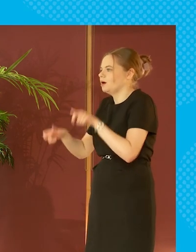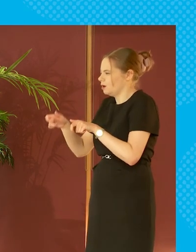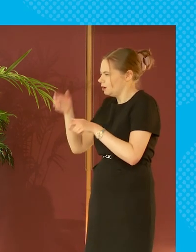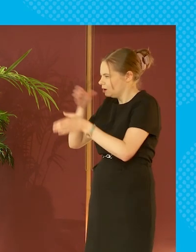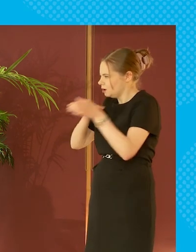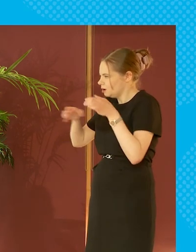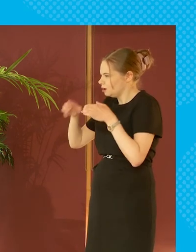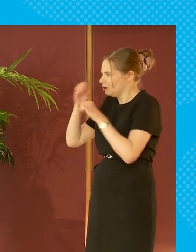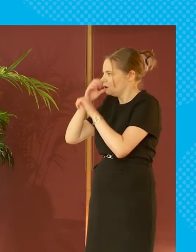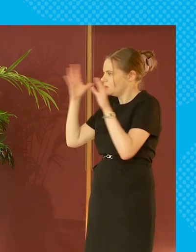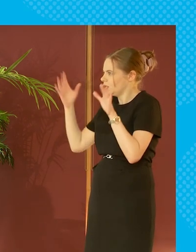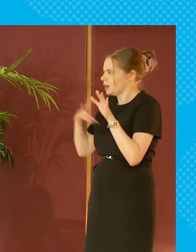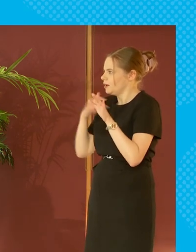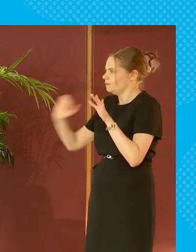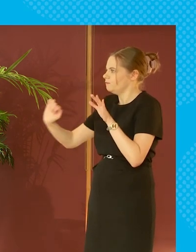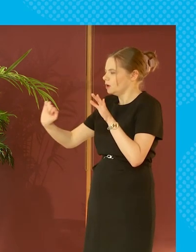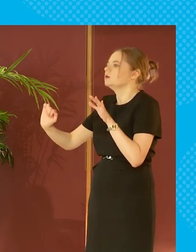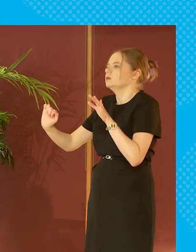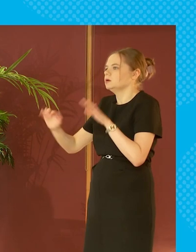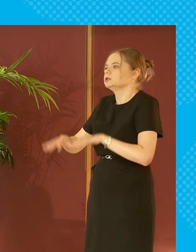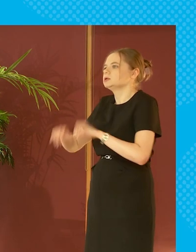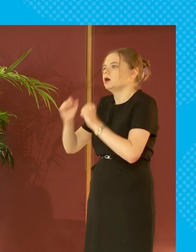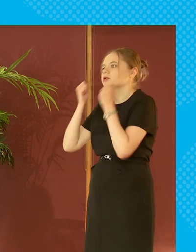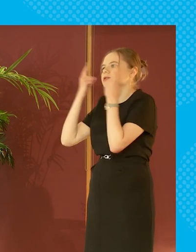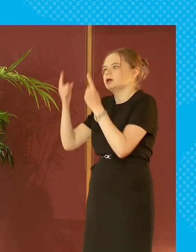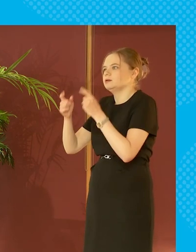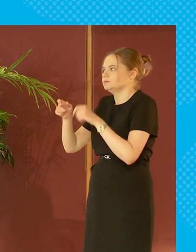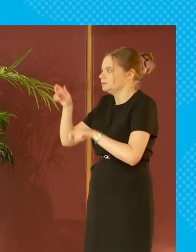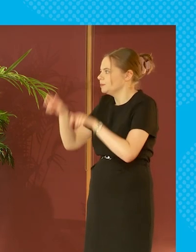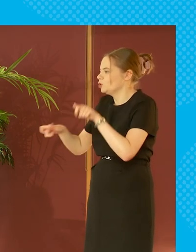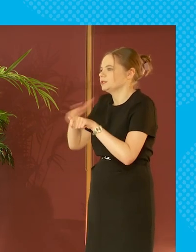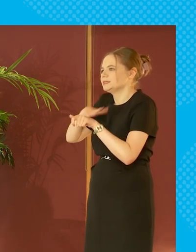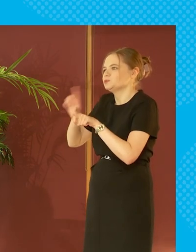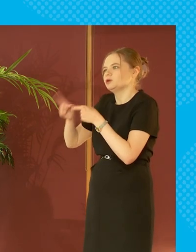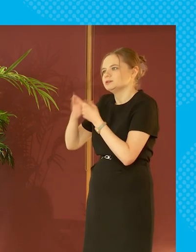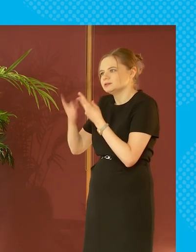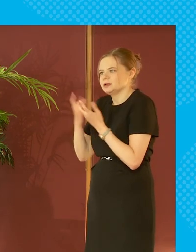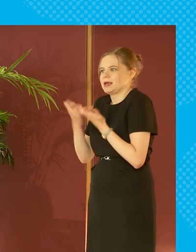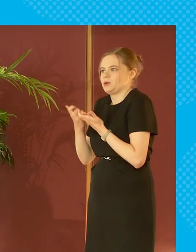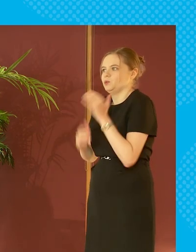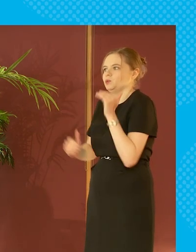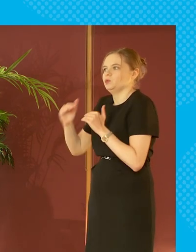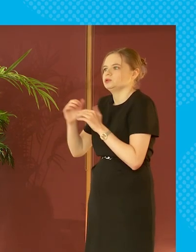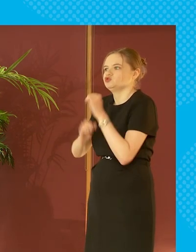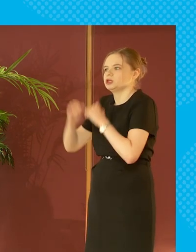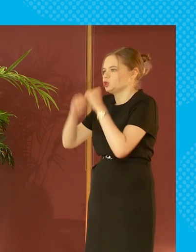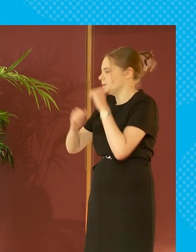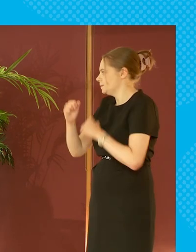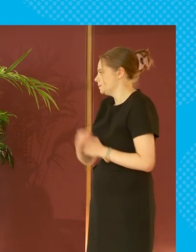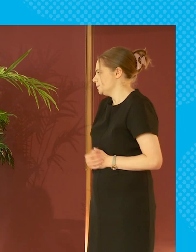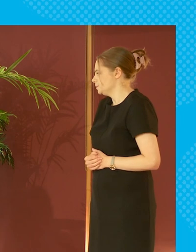you know walking in someone's shoes for a while then you start to understand what people need and how society is structured so i think